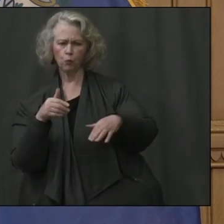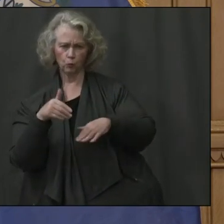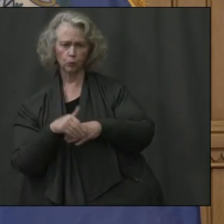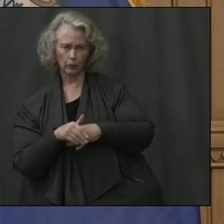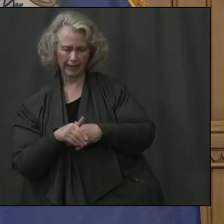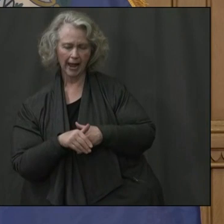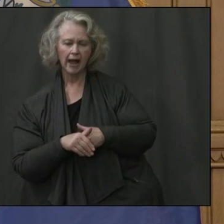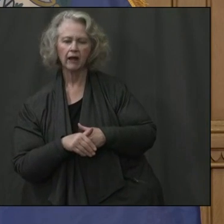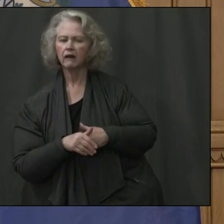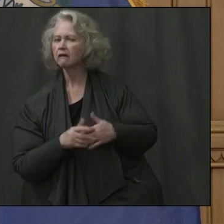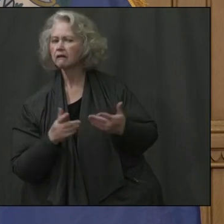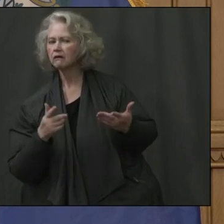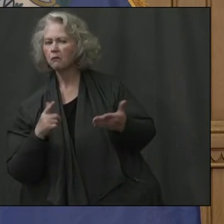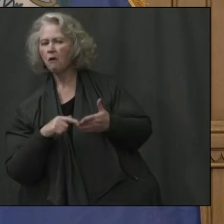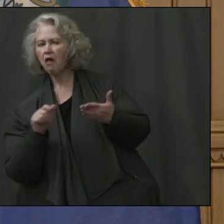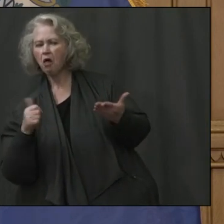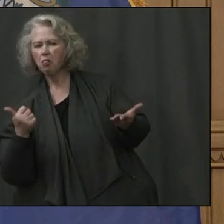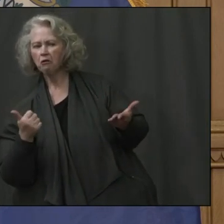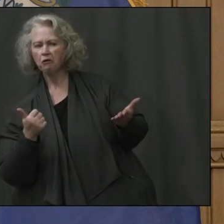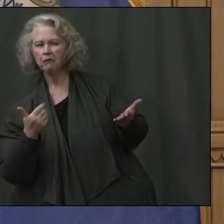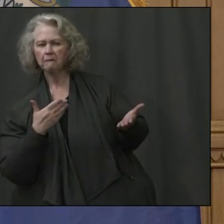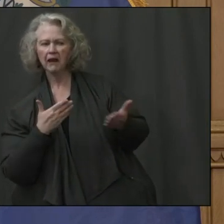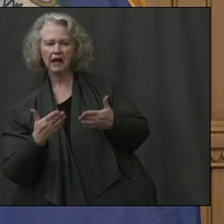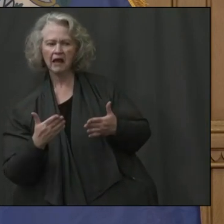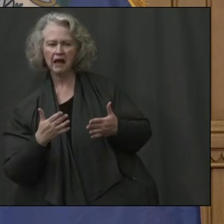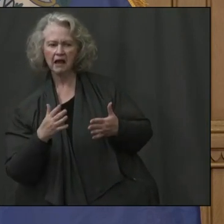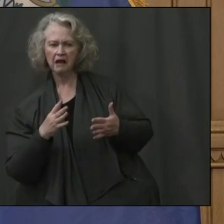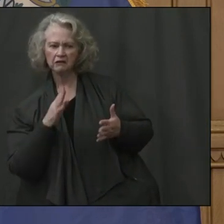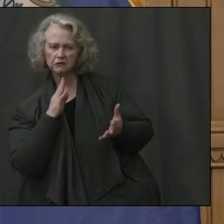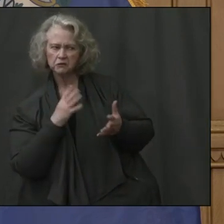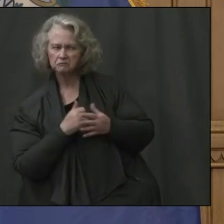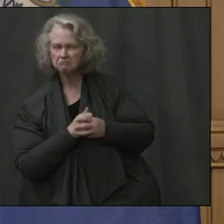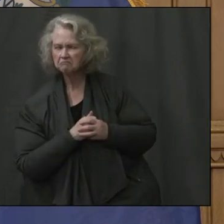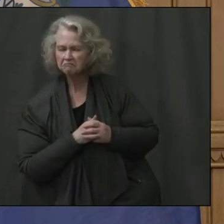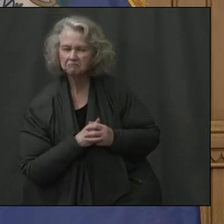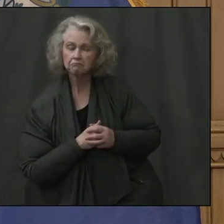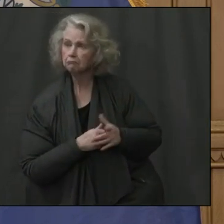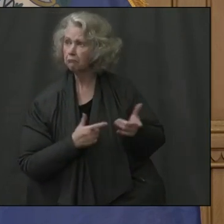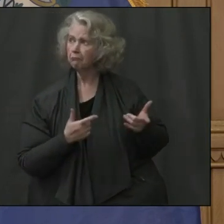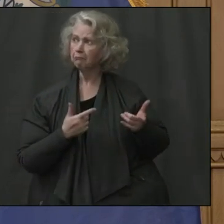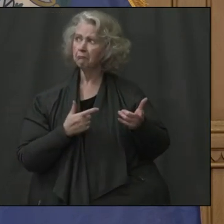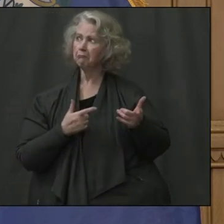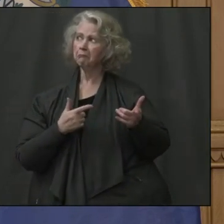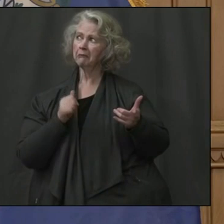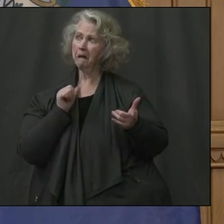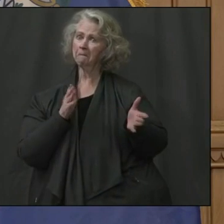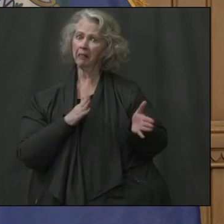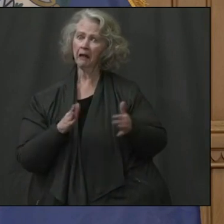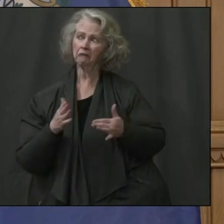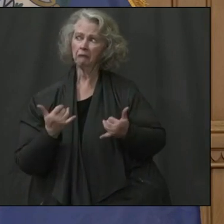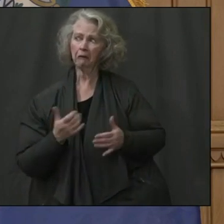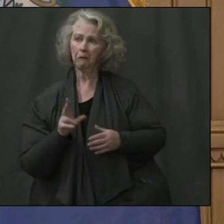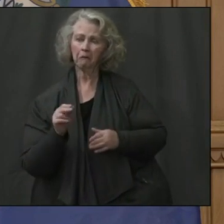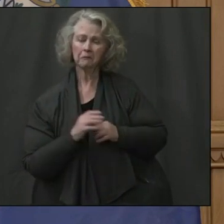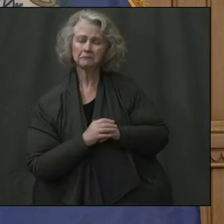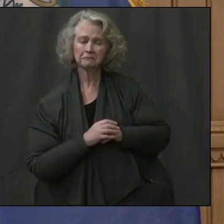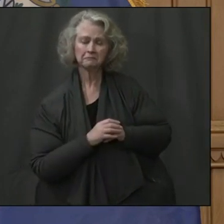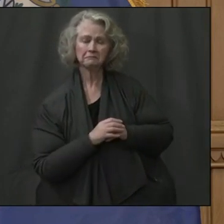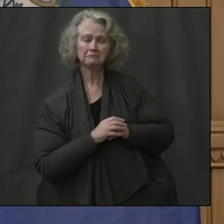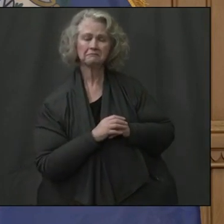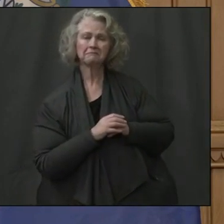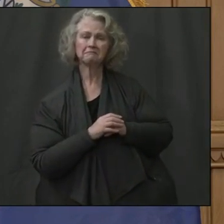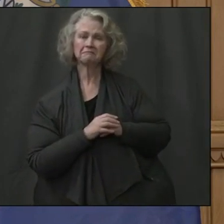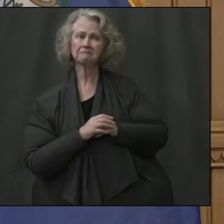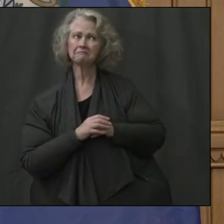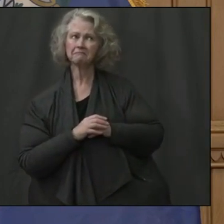else that's going to be in it that we haven't chatted about? Uh, not that I know of right now. Okay. That's pretty